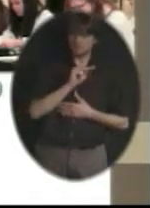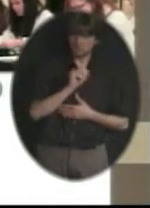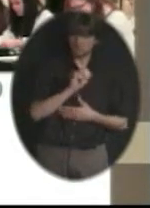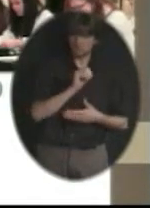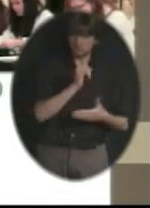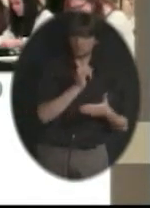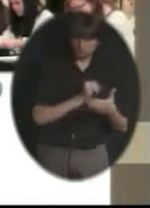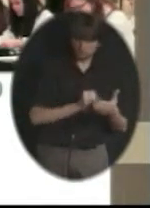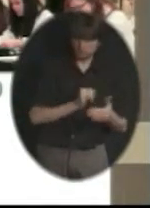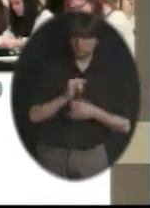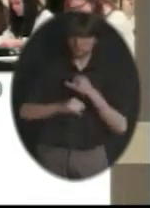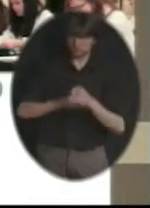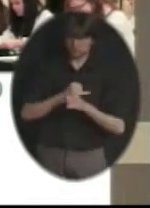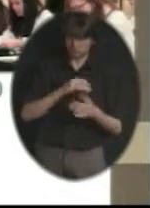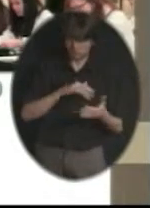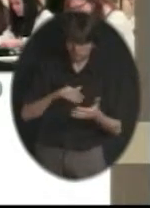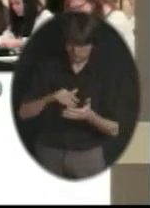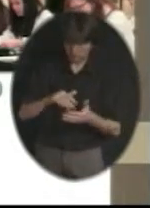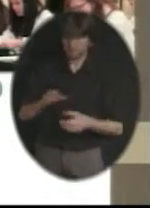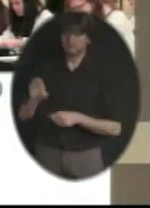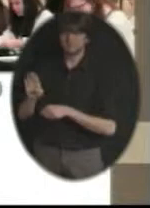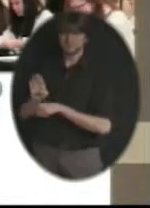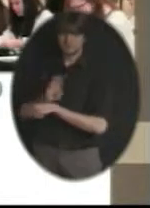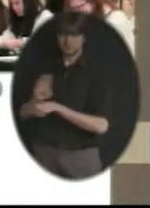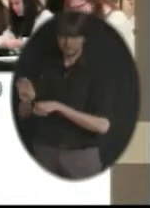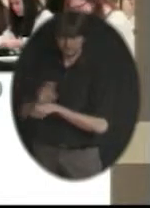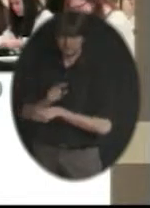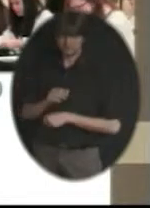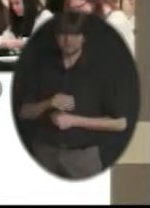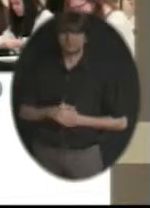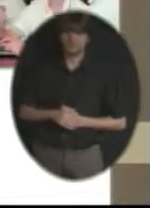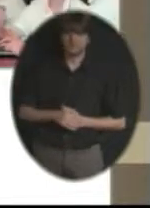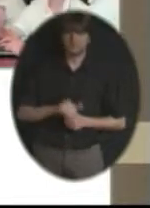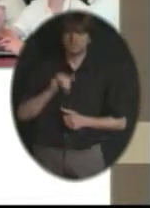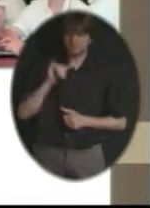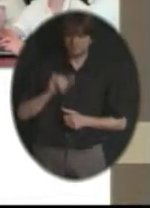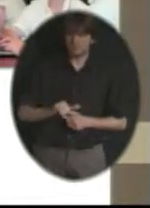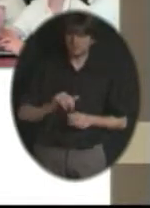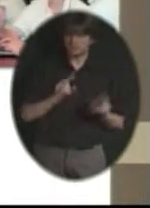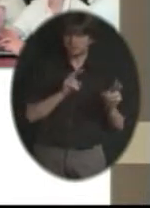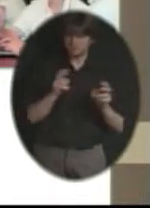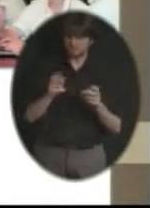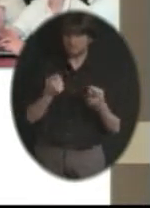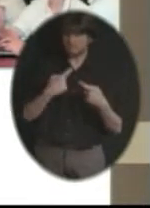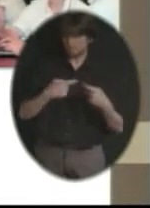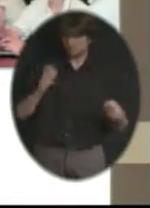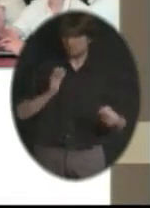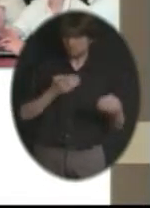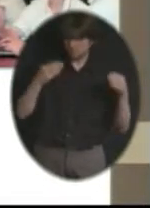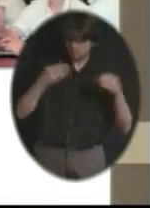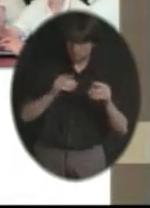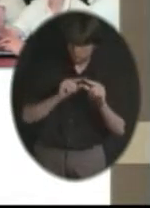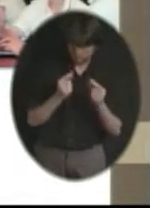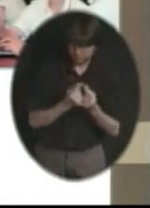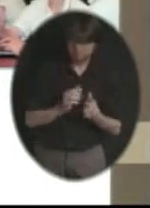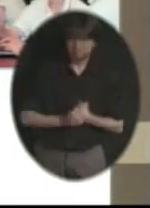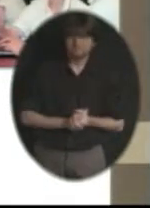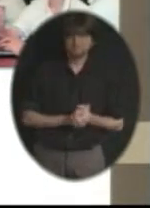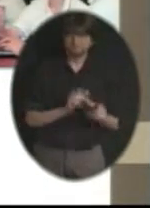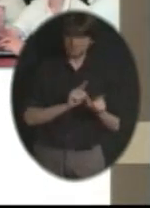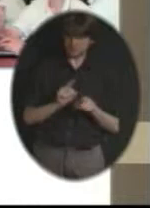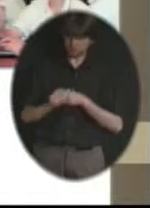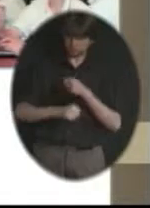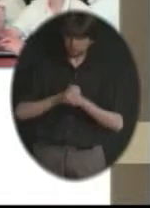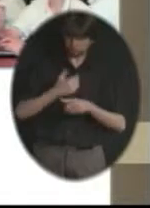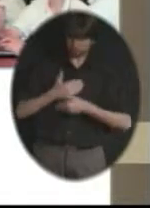business and entrepreneurship. Again, themes that came through from our focus groups. Then as the years progressed, the next year, we